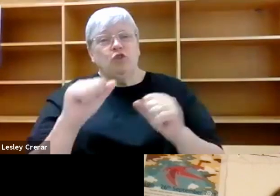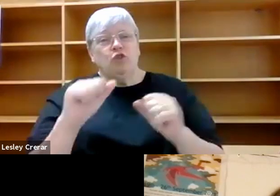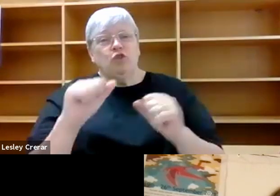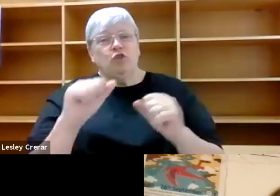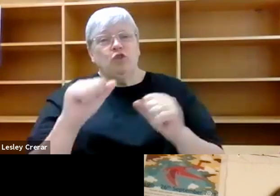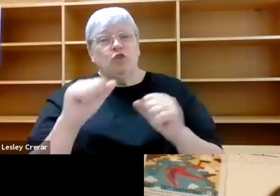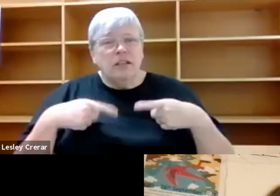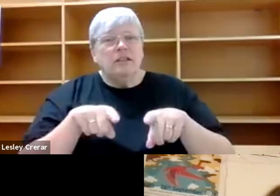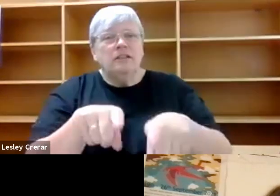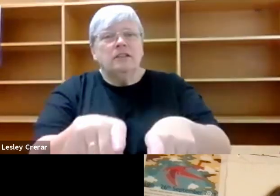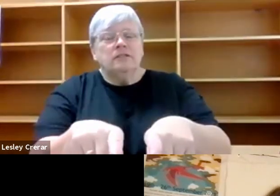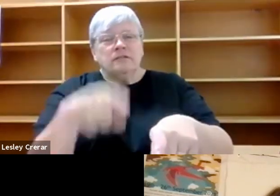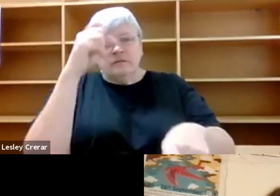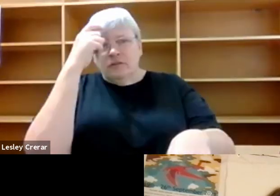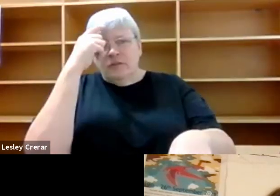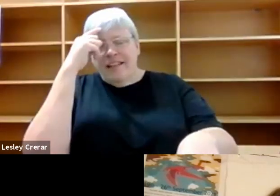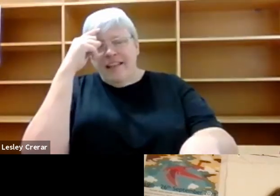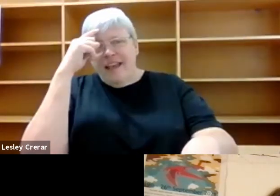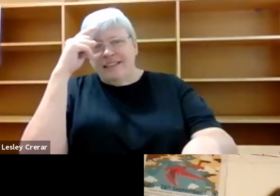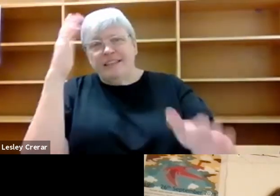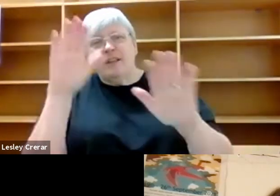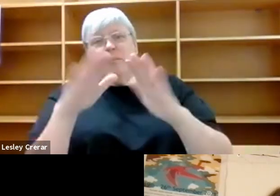to function that way, because that is how the world works.